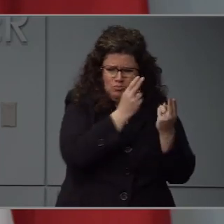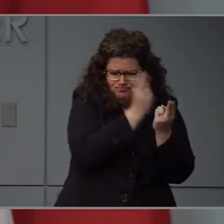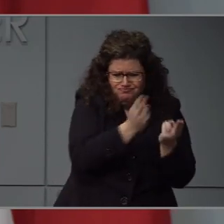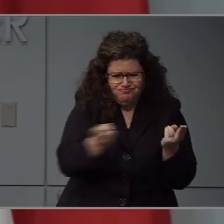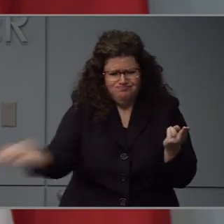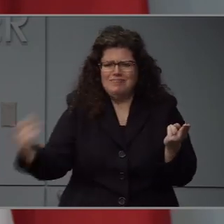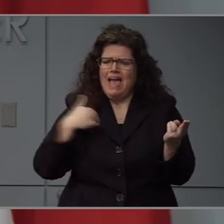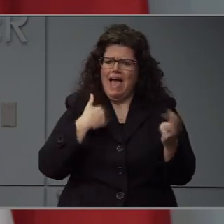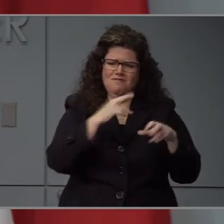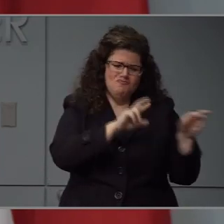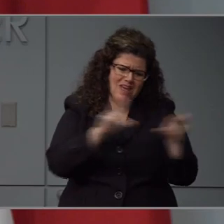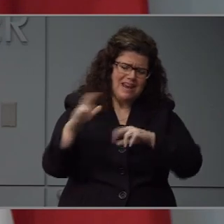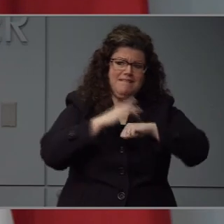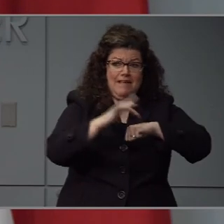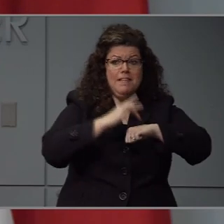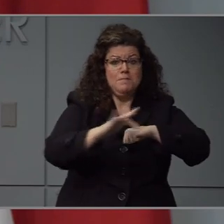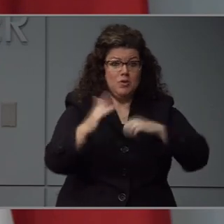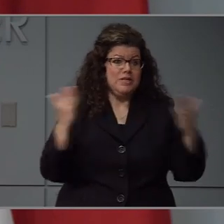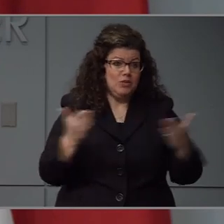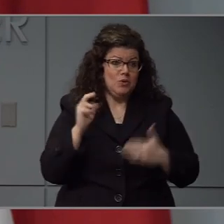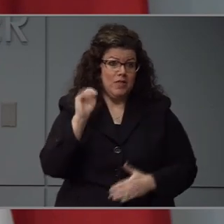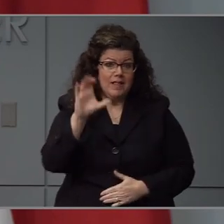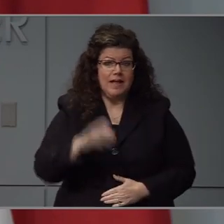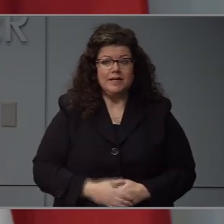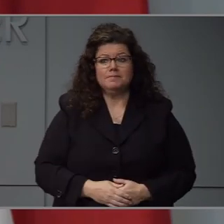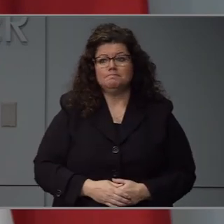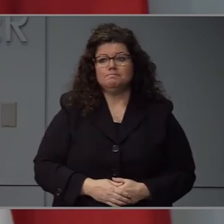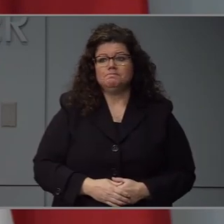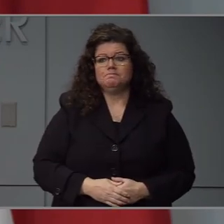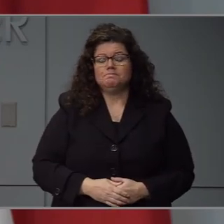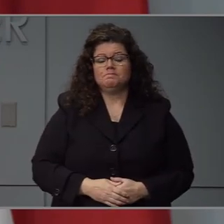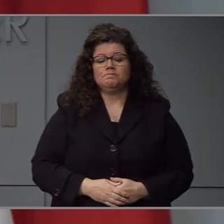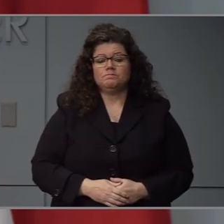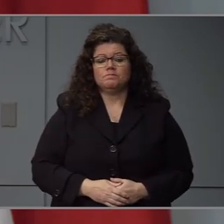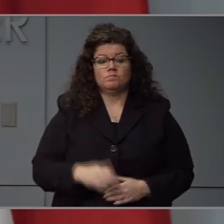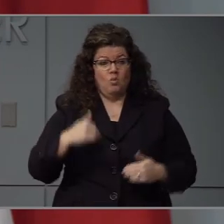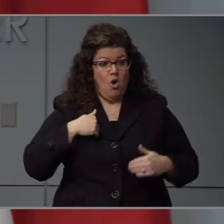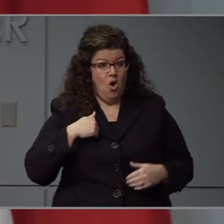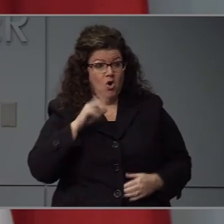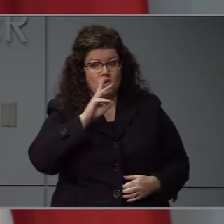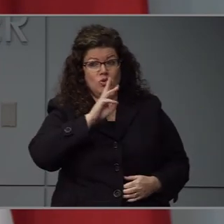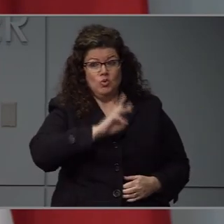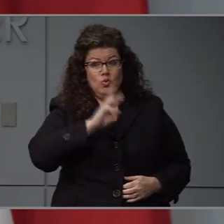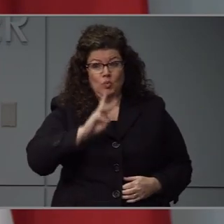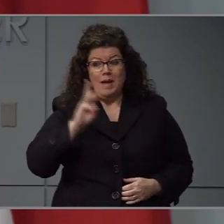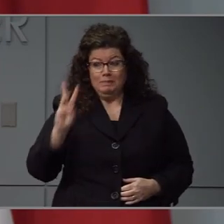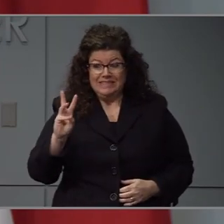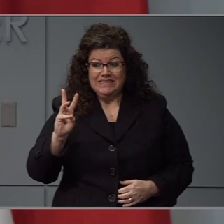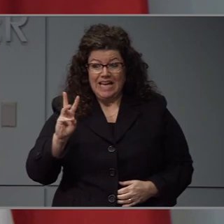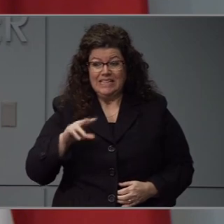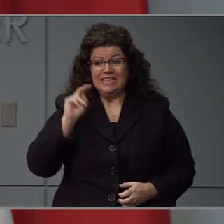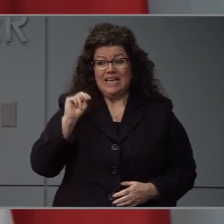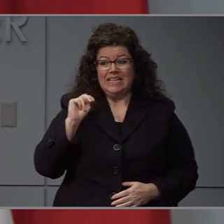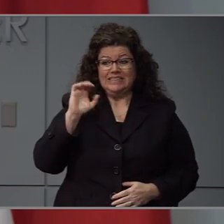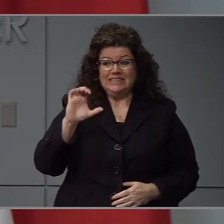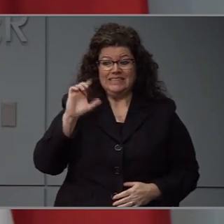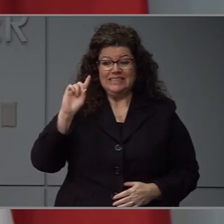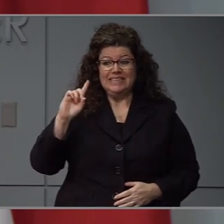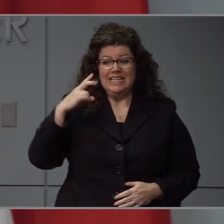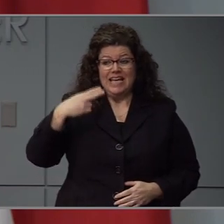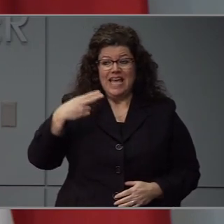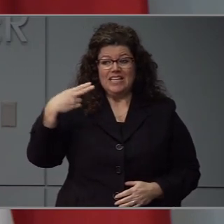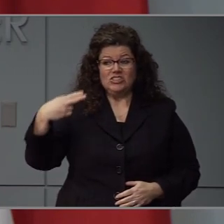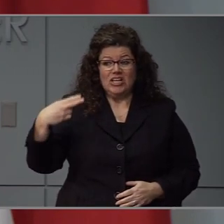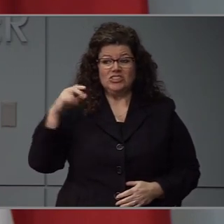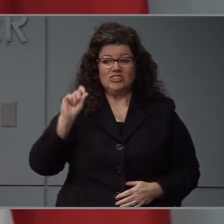As I said yesterday, we have added this new data to the COVID-19 dashboard at ncdhhs